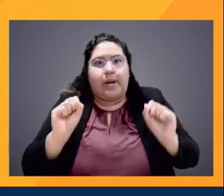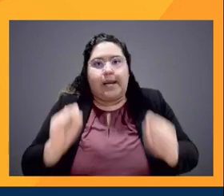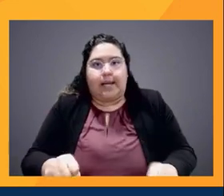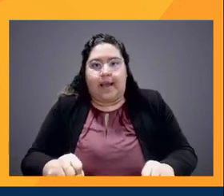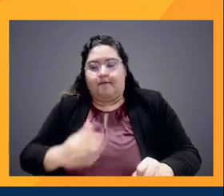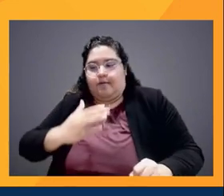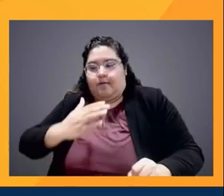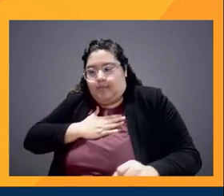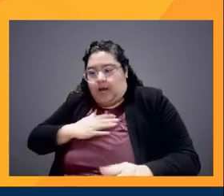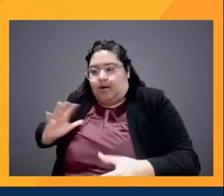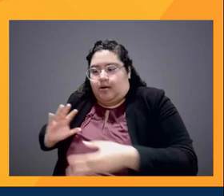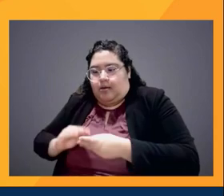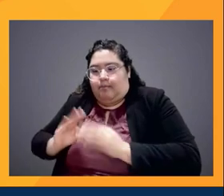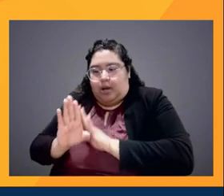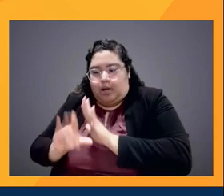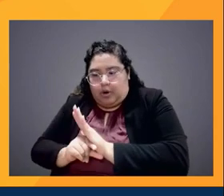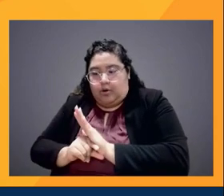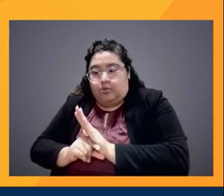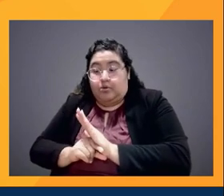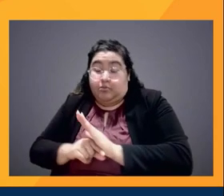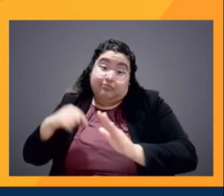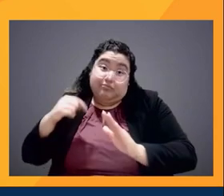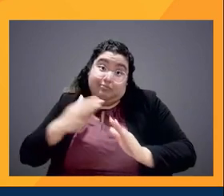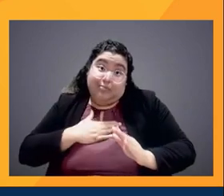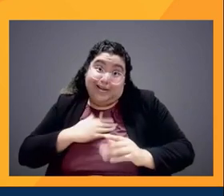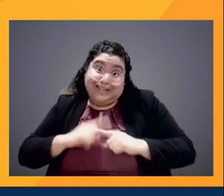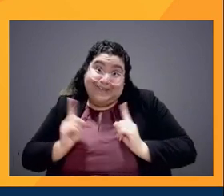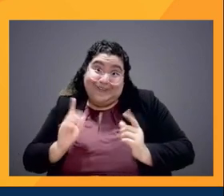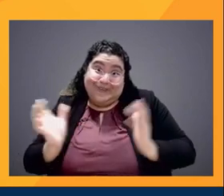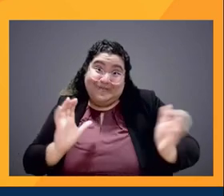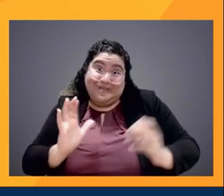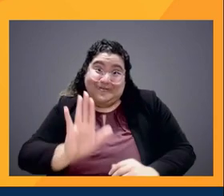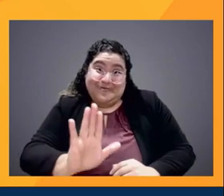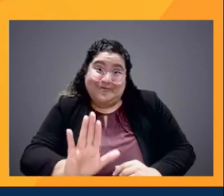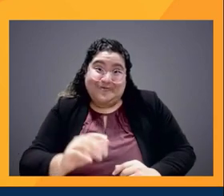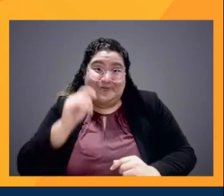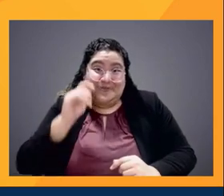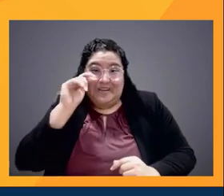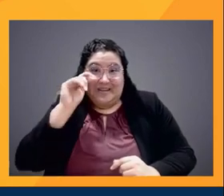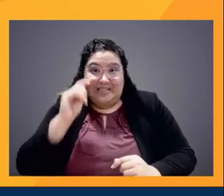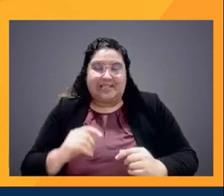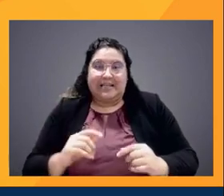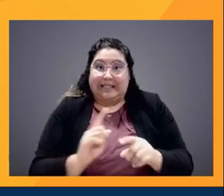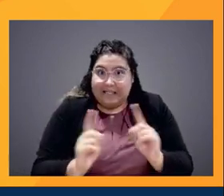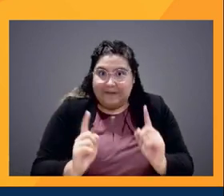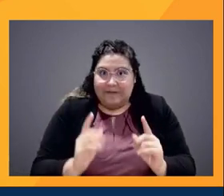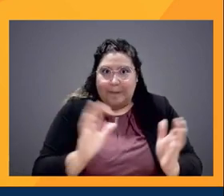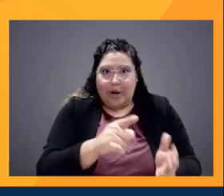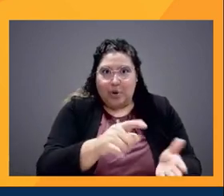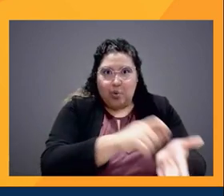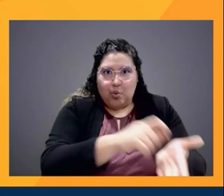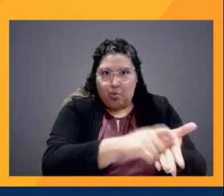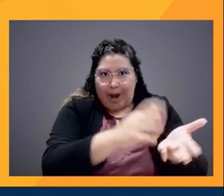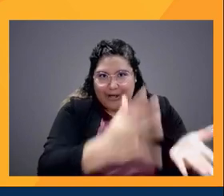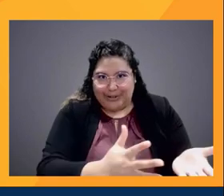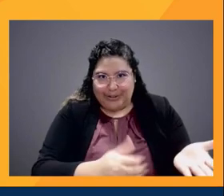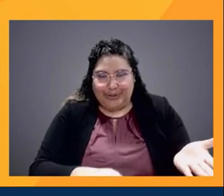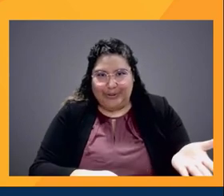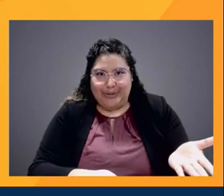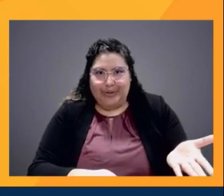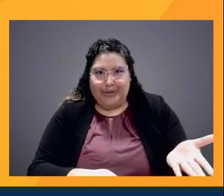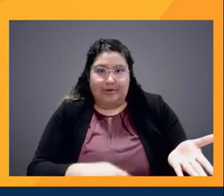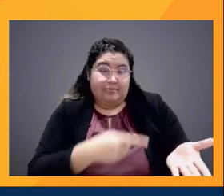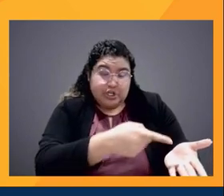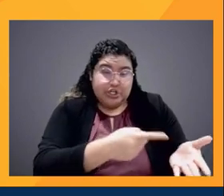perspective, which is different than yours and from different from the writer that wrote the story that is, that is a Latina woman,